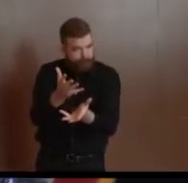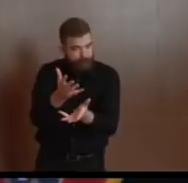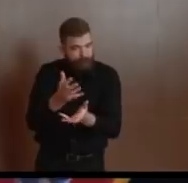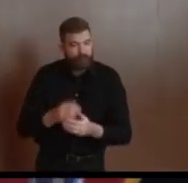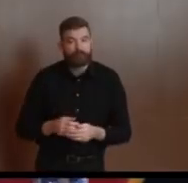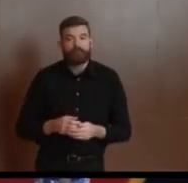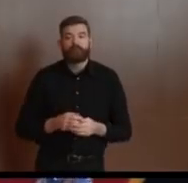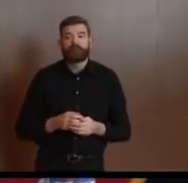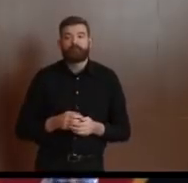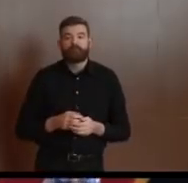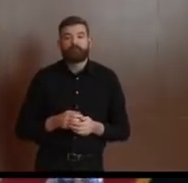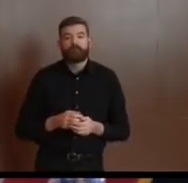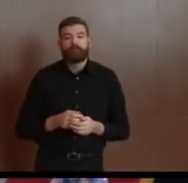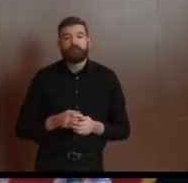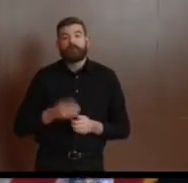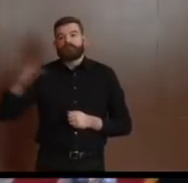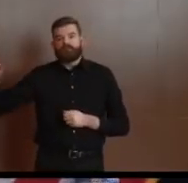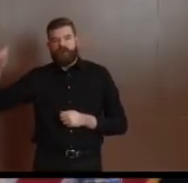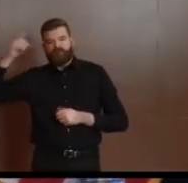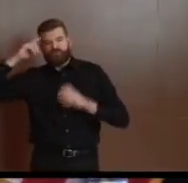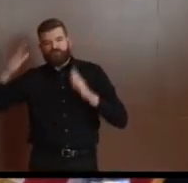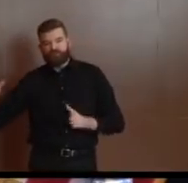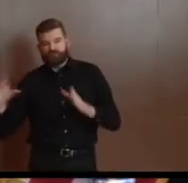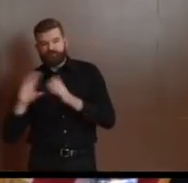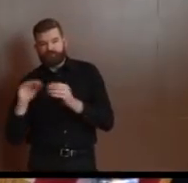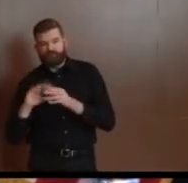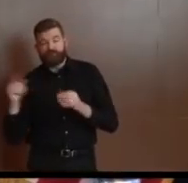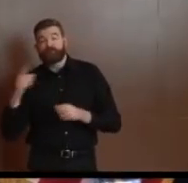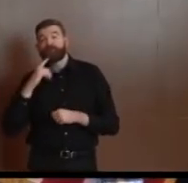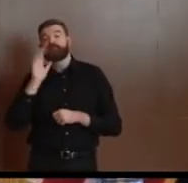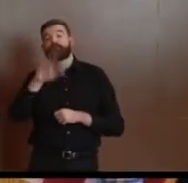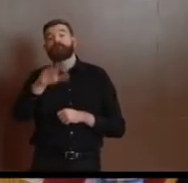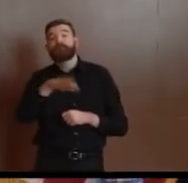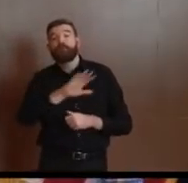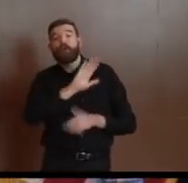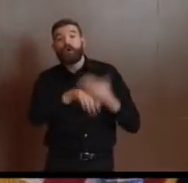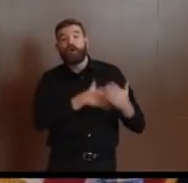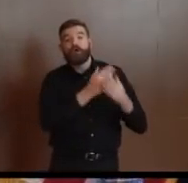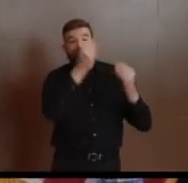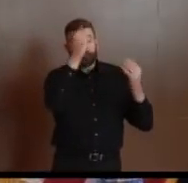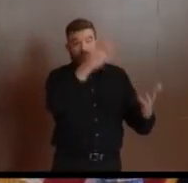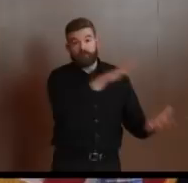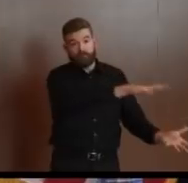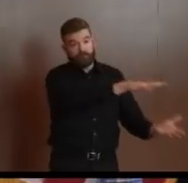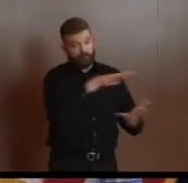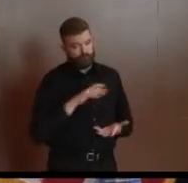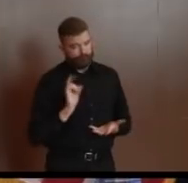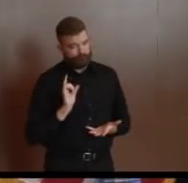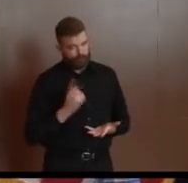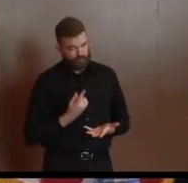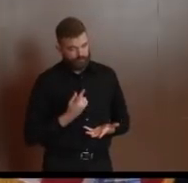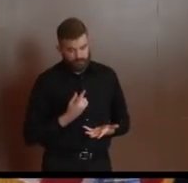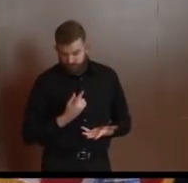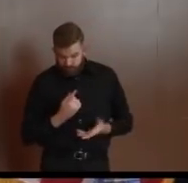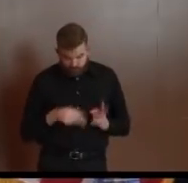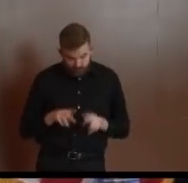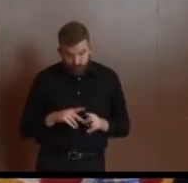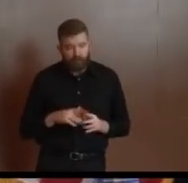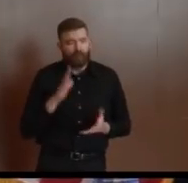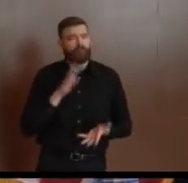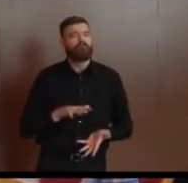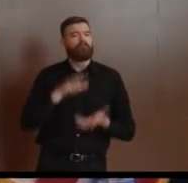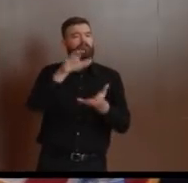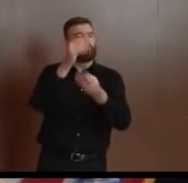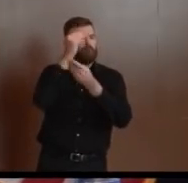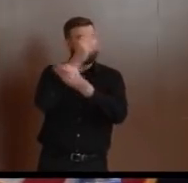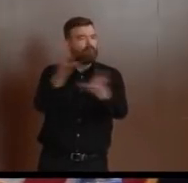will be with us, or I will, or somehow we'll get that information out to folks. push it out. Yeah. Thank you. A couple education questions. Shocked by